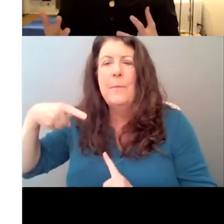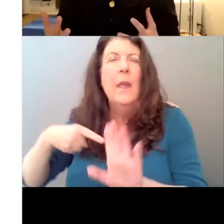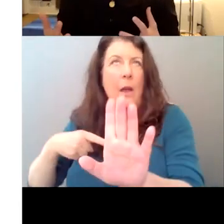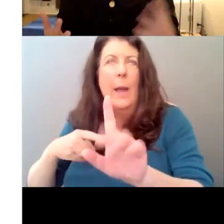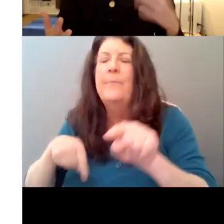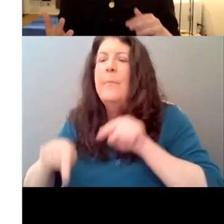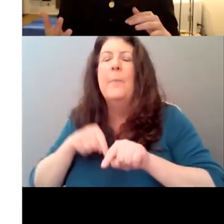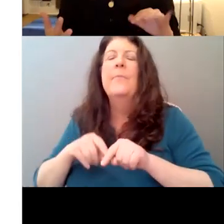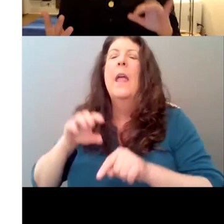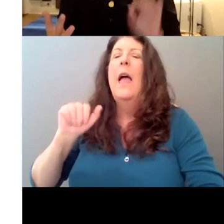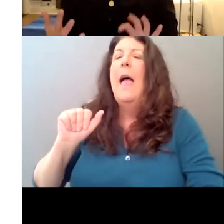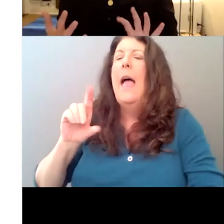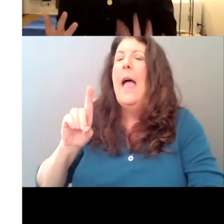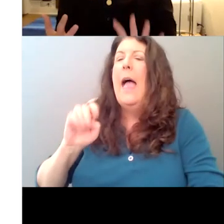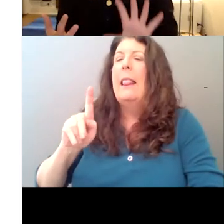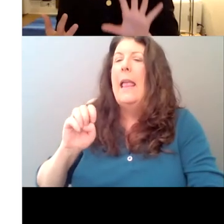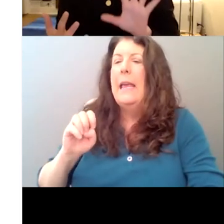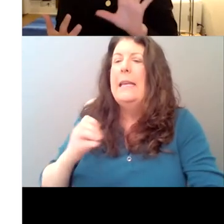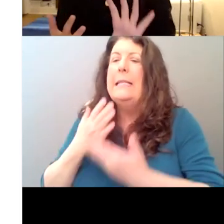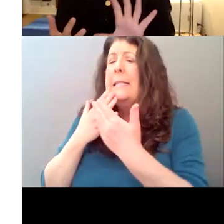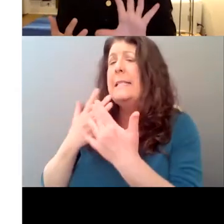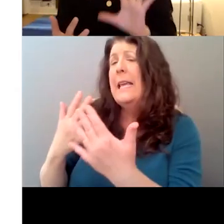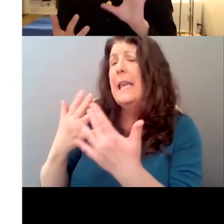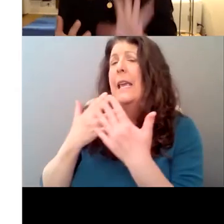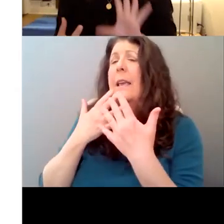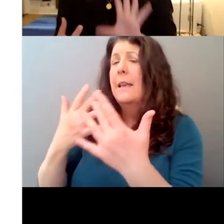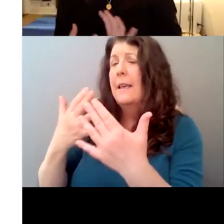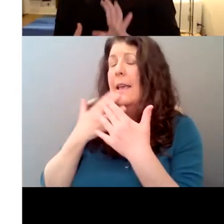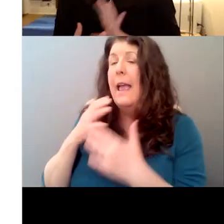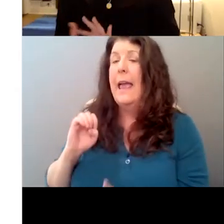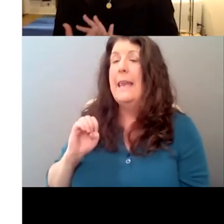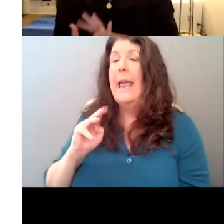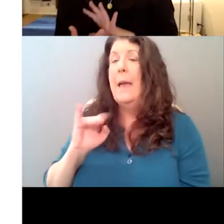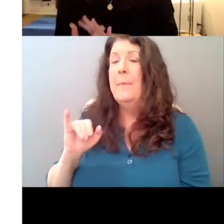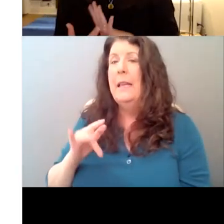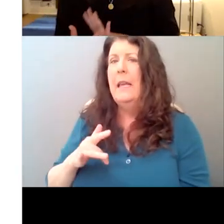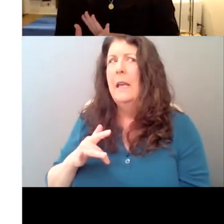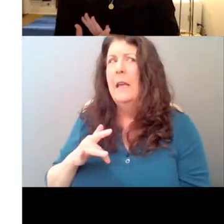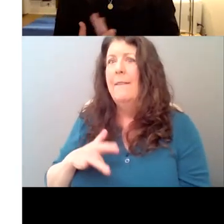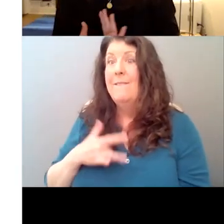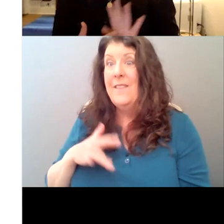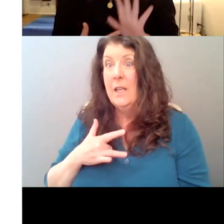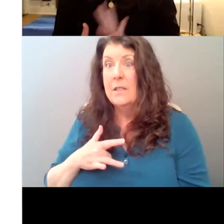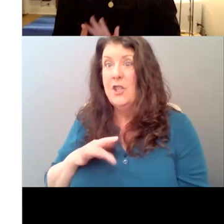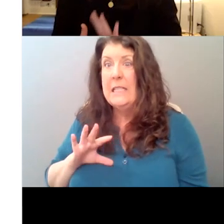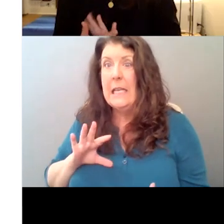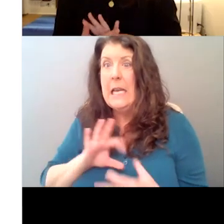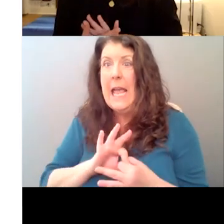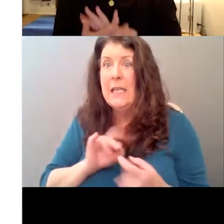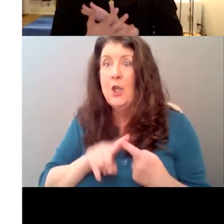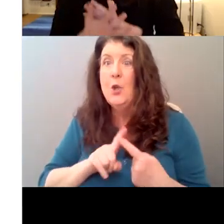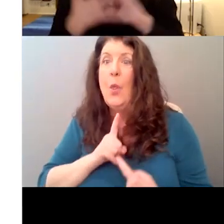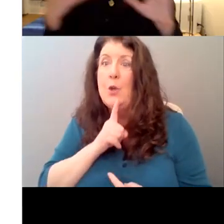singing and Emily feels like she's connecting with the true spirit of Sue and her love for Sue. And in that